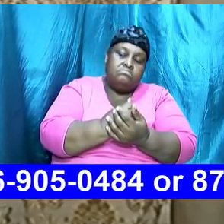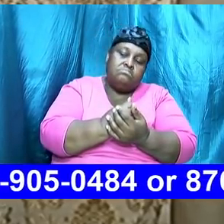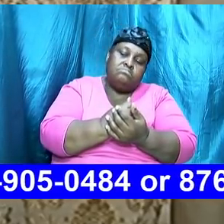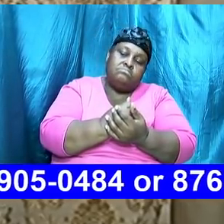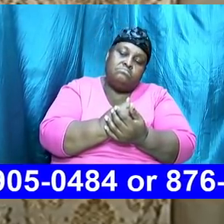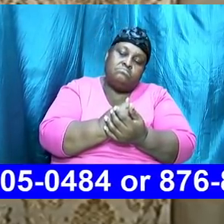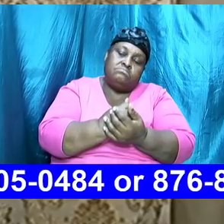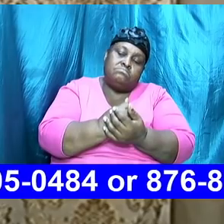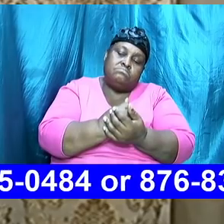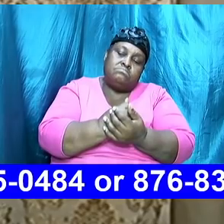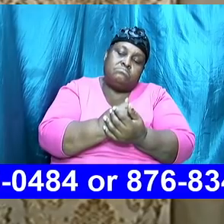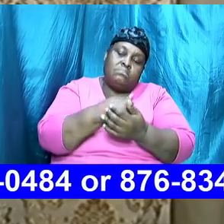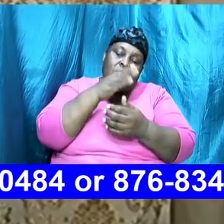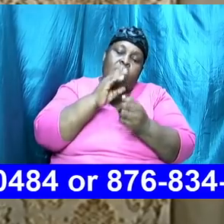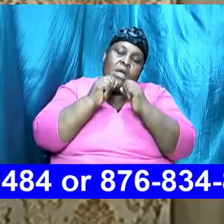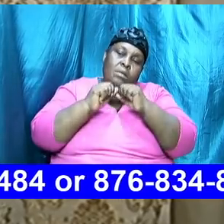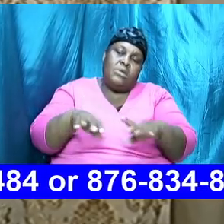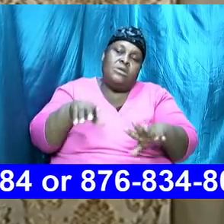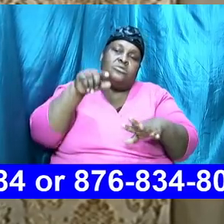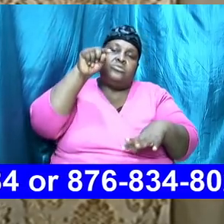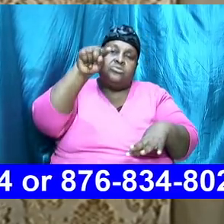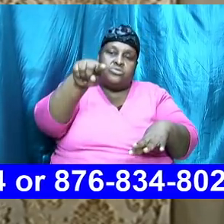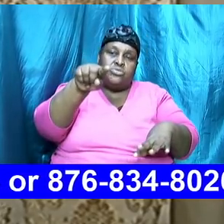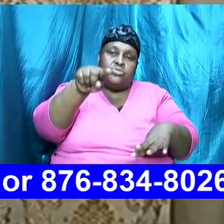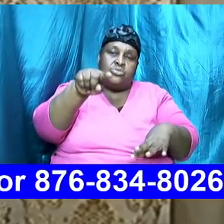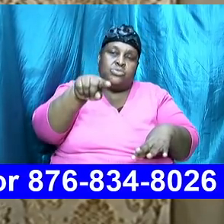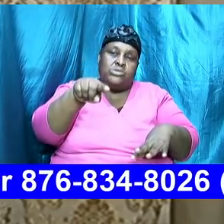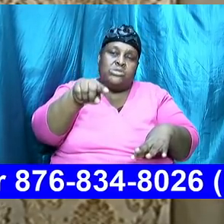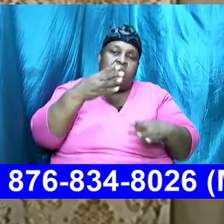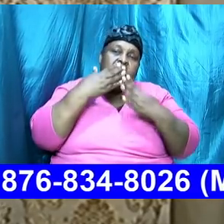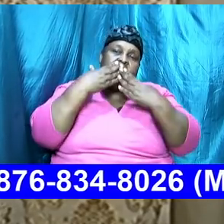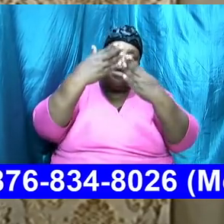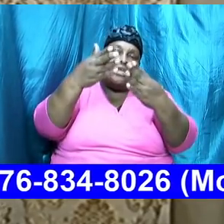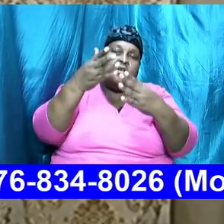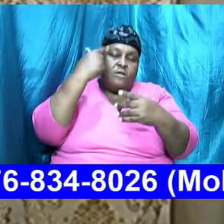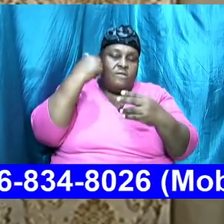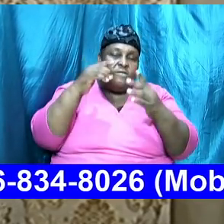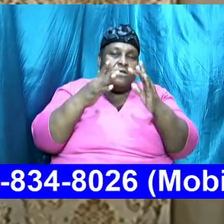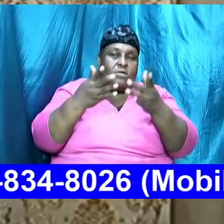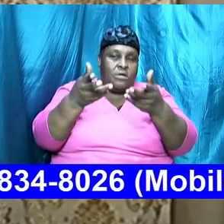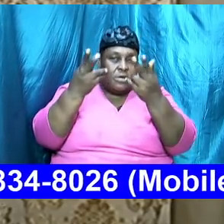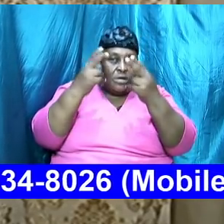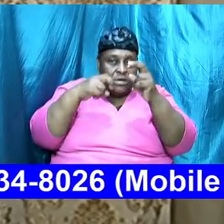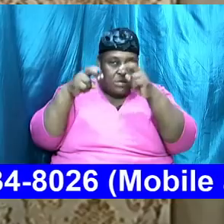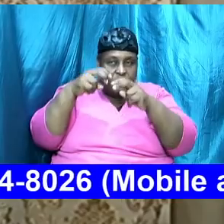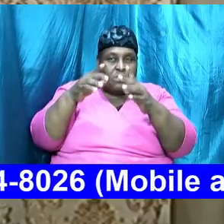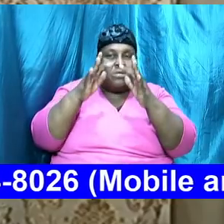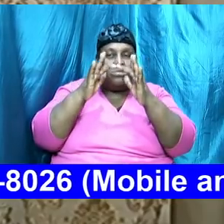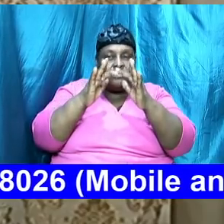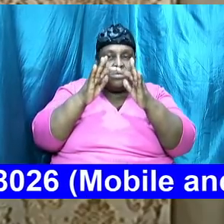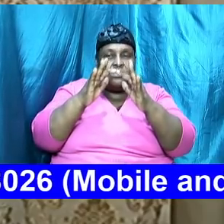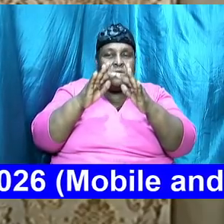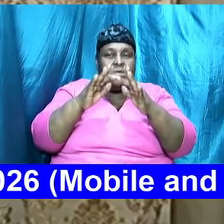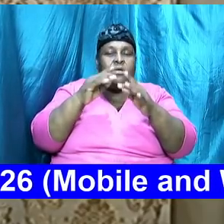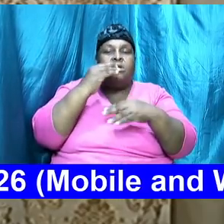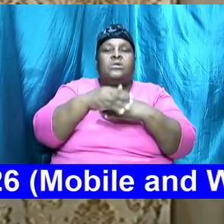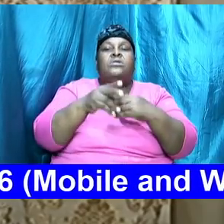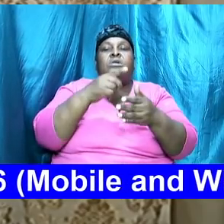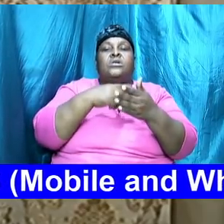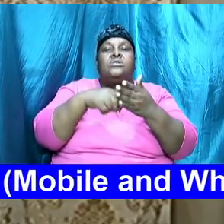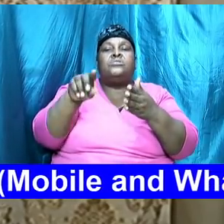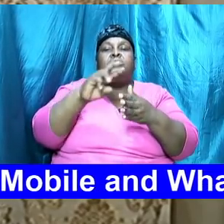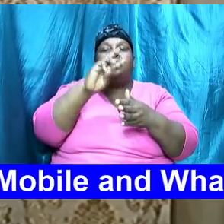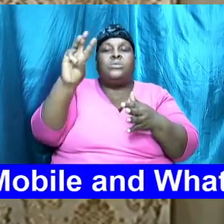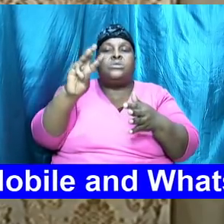God bless you thank you for joining and God's willing we pick up and